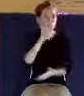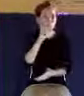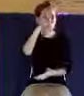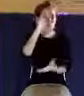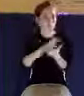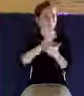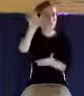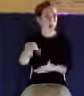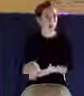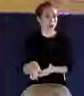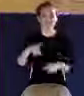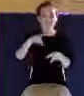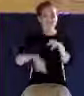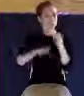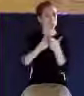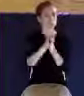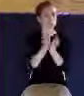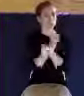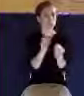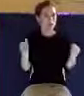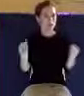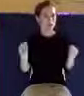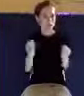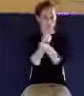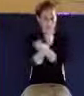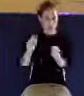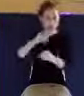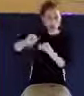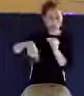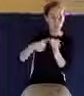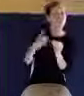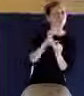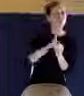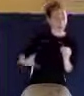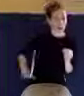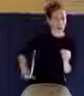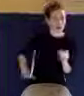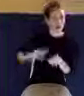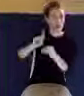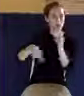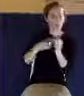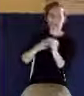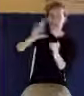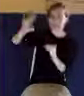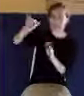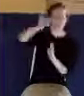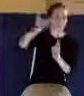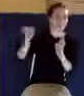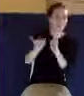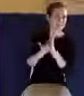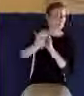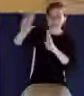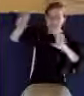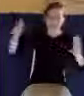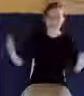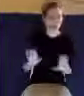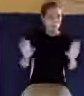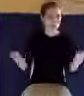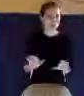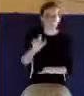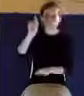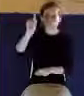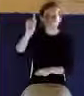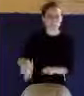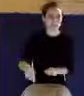is about Christ. It's about who he is and what he did. So you have to believe that, that